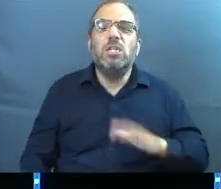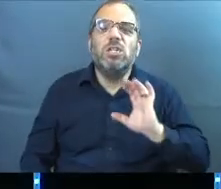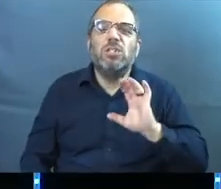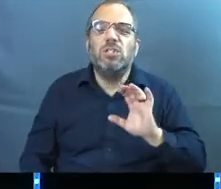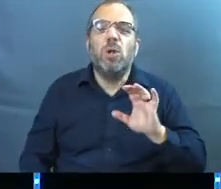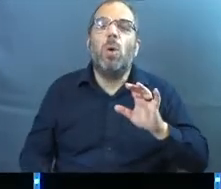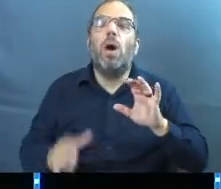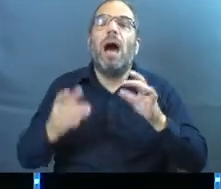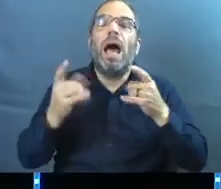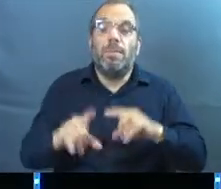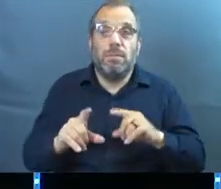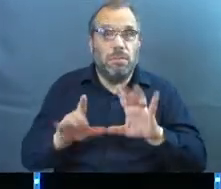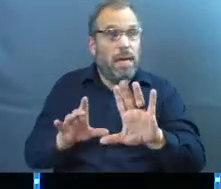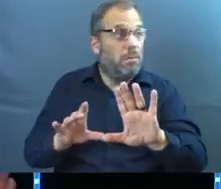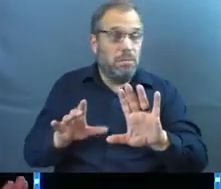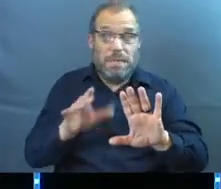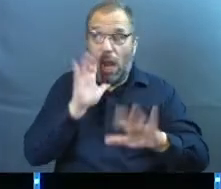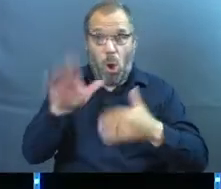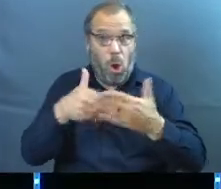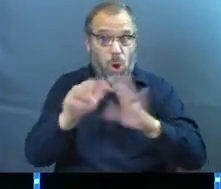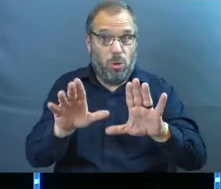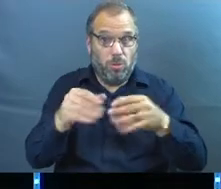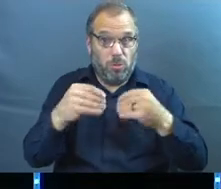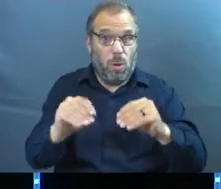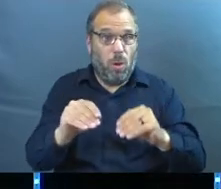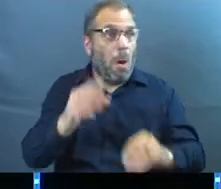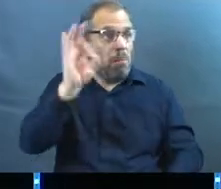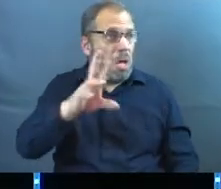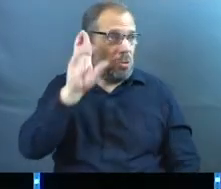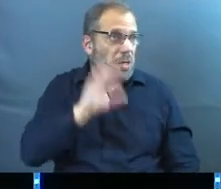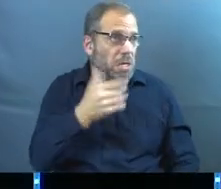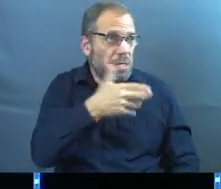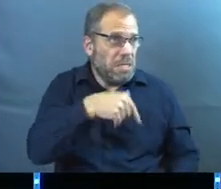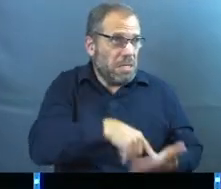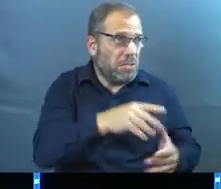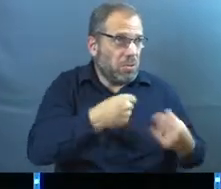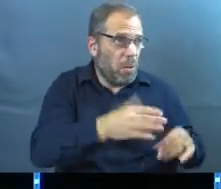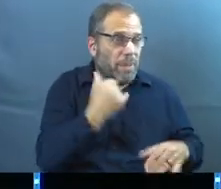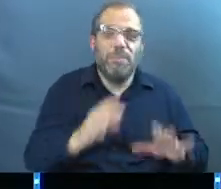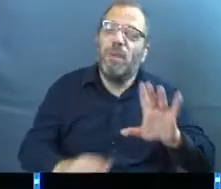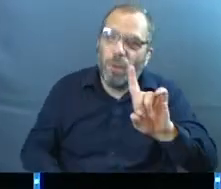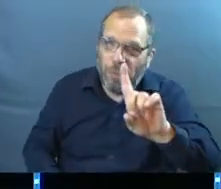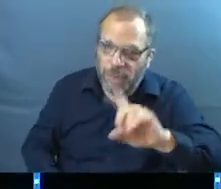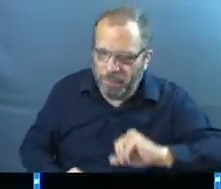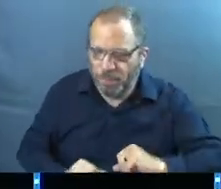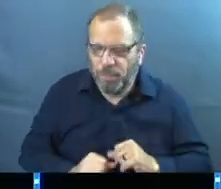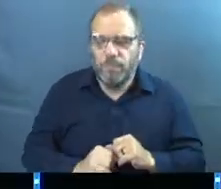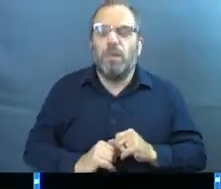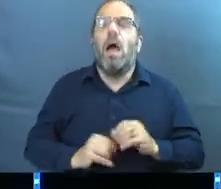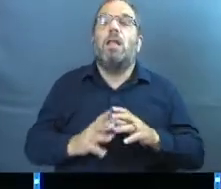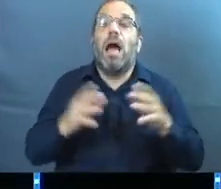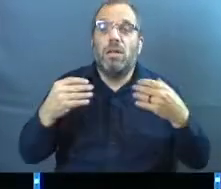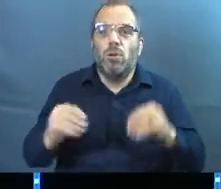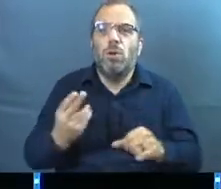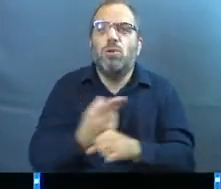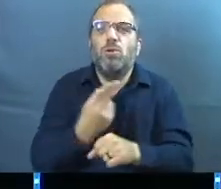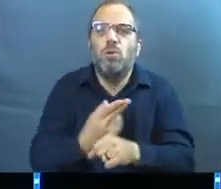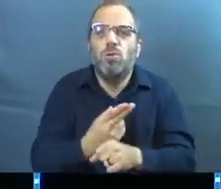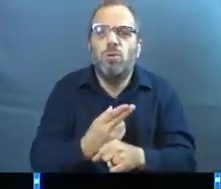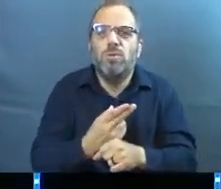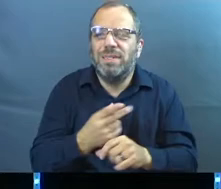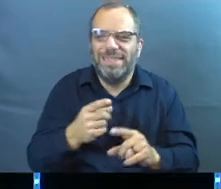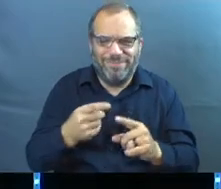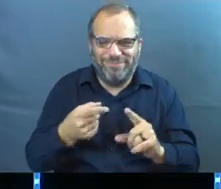so like what happens is, and this is not for every store. So don't go, Pastor Ricky told me, okay, this is just one example. But he was like, a lot of stores will use